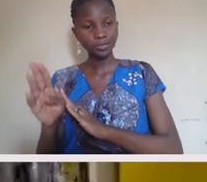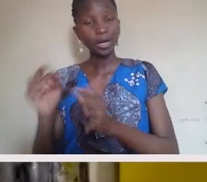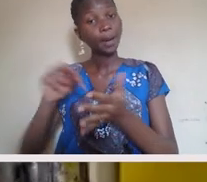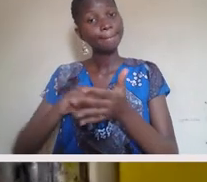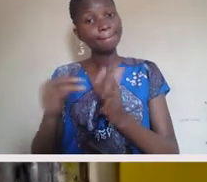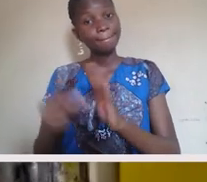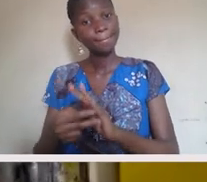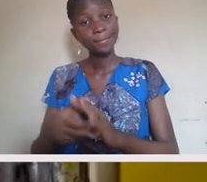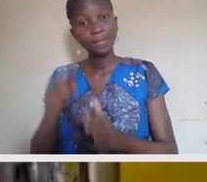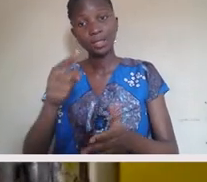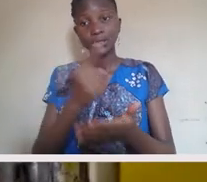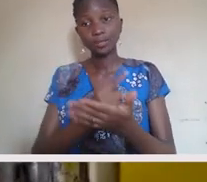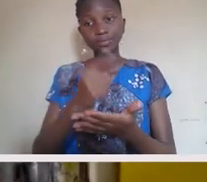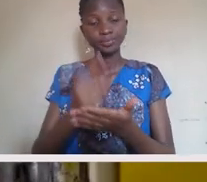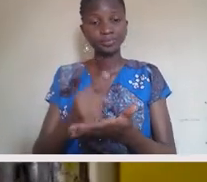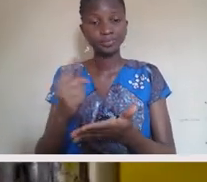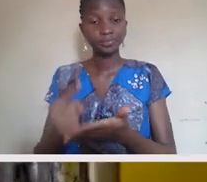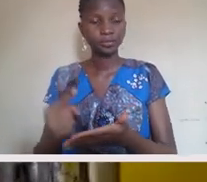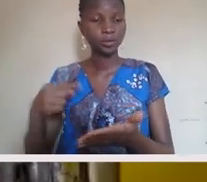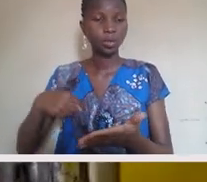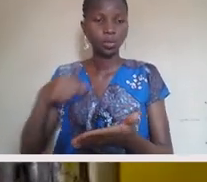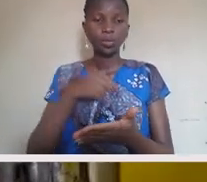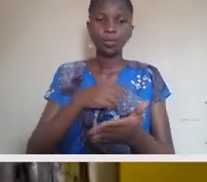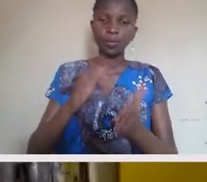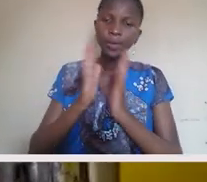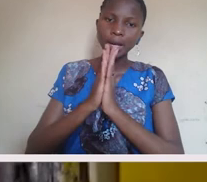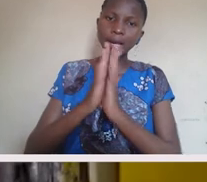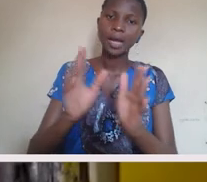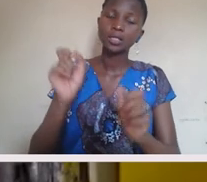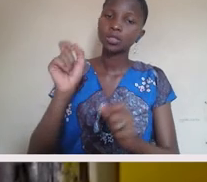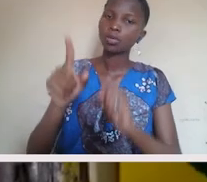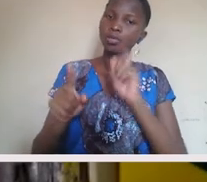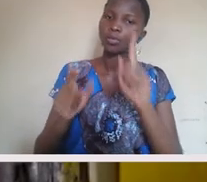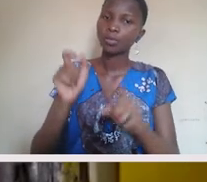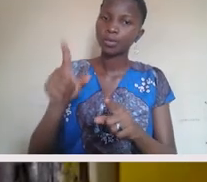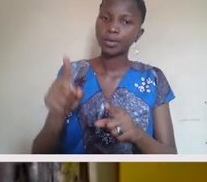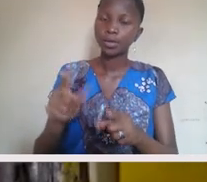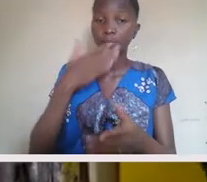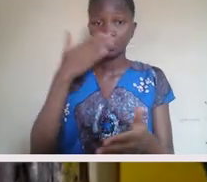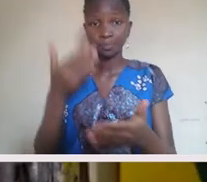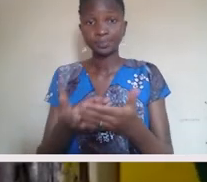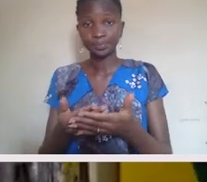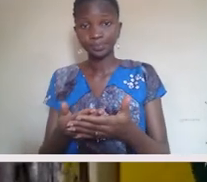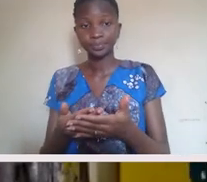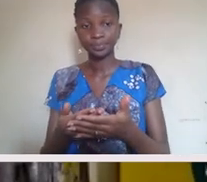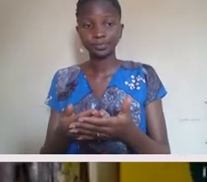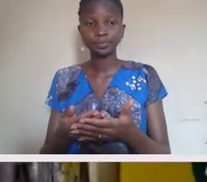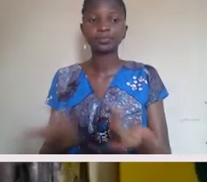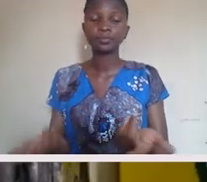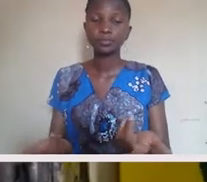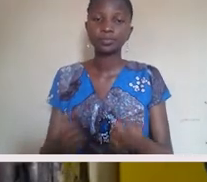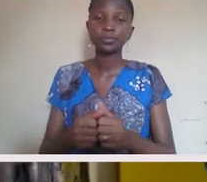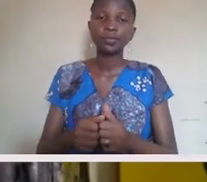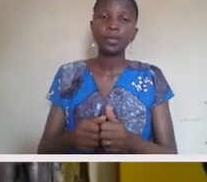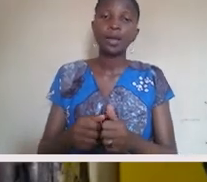And so all of that to say that in these conversations, they do, we're asking great questions and they're, they're good questions in that